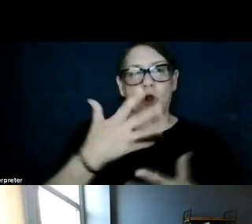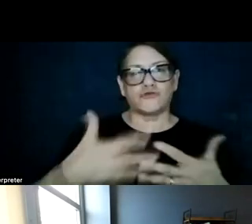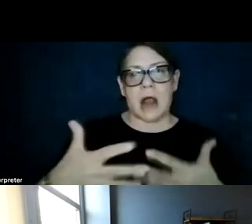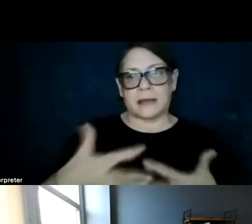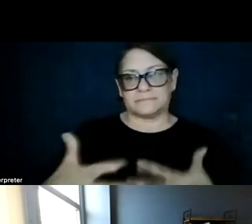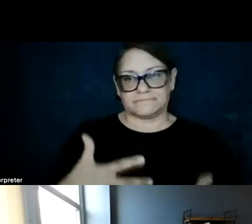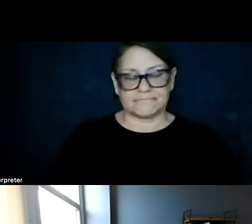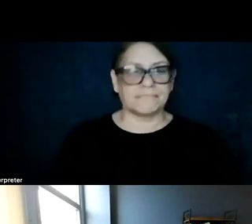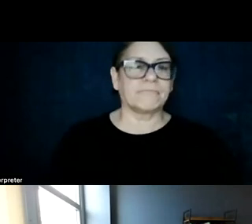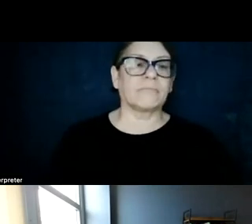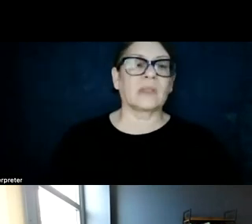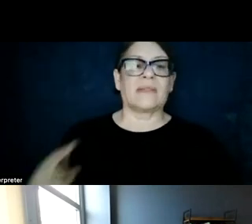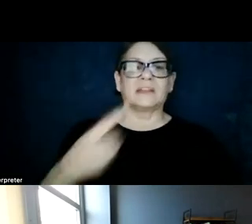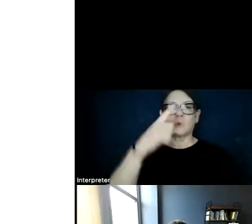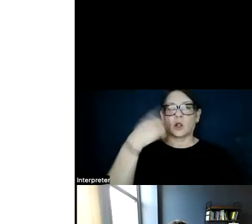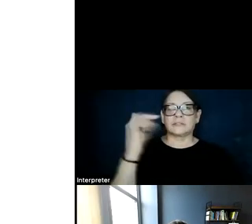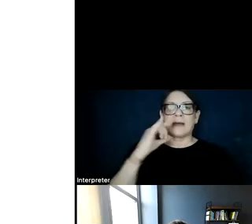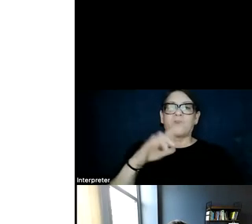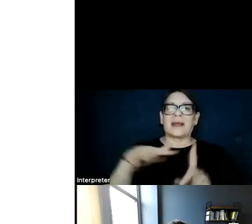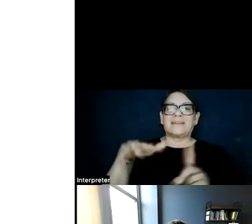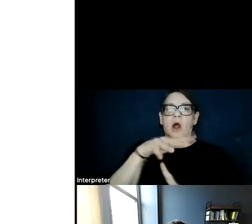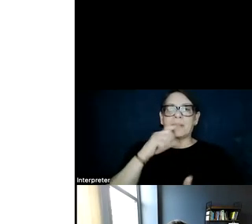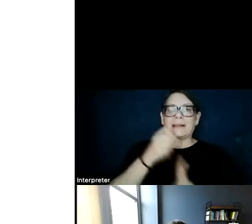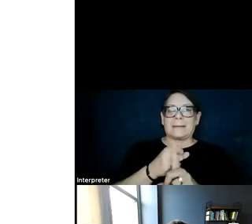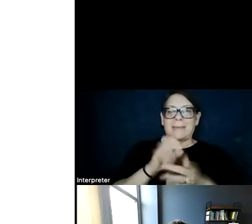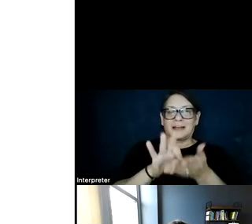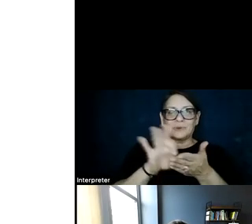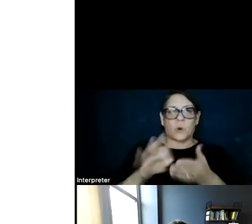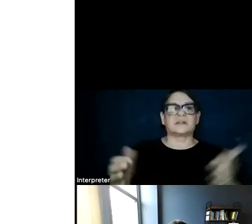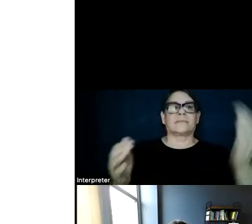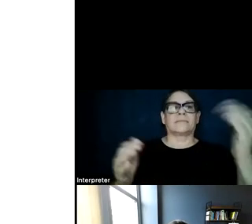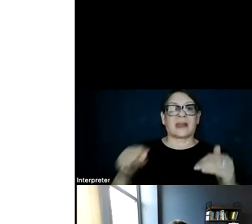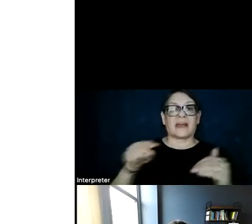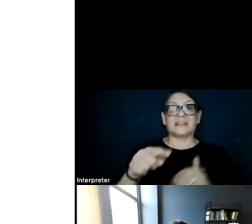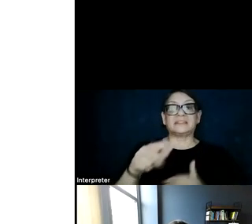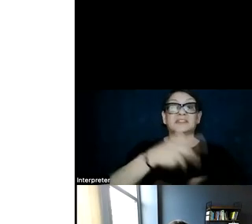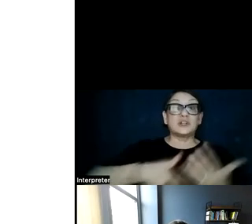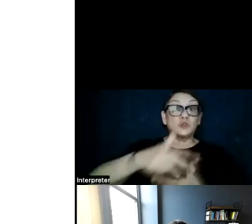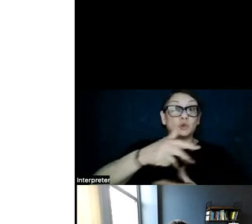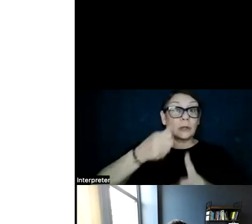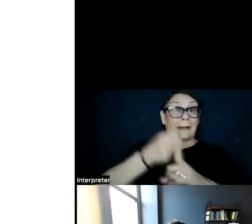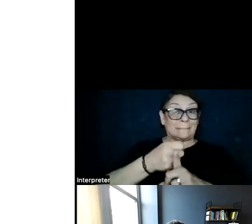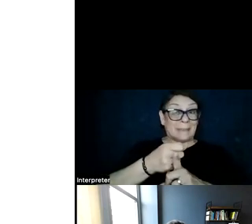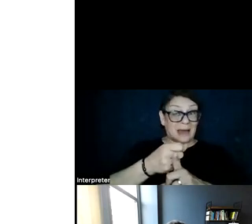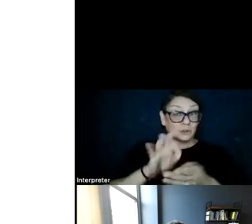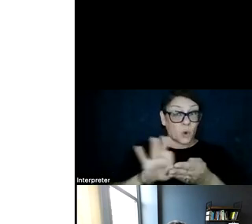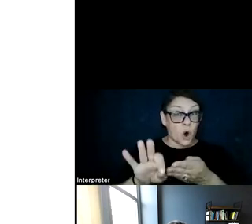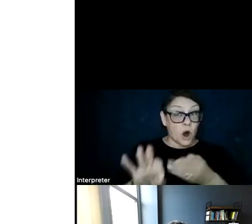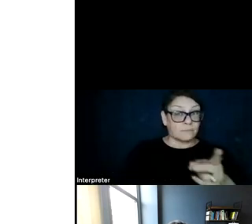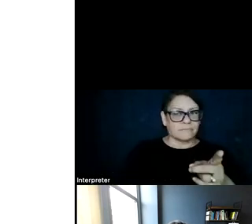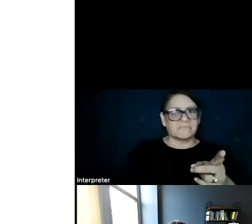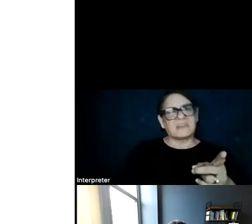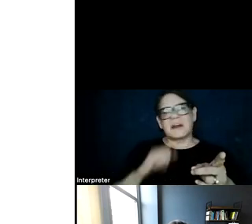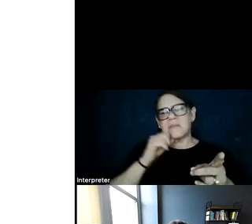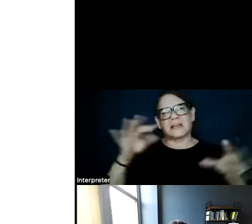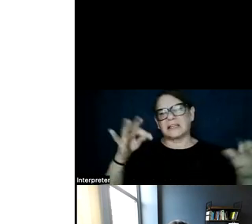So this is what it looks like for environmental impact scores, this is the social impact version, and I did not go into the